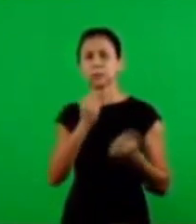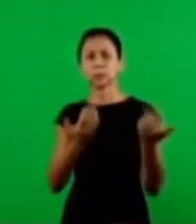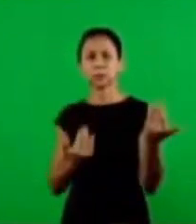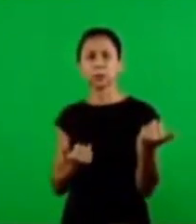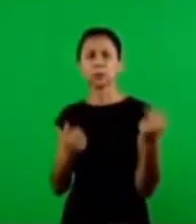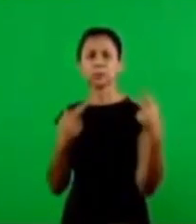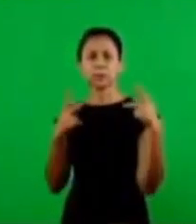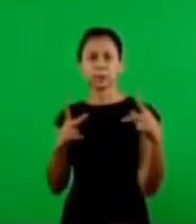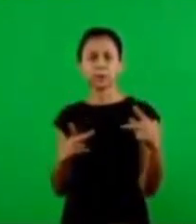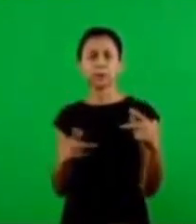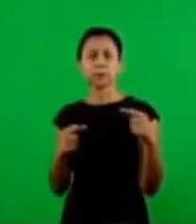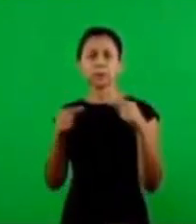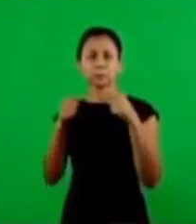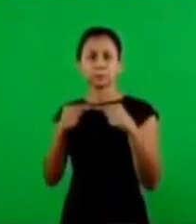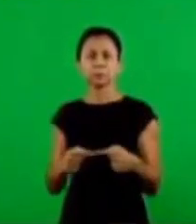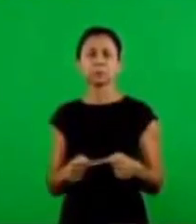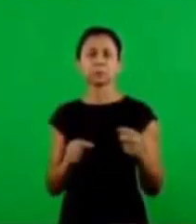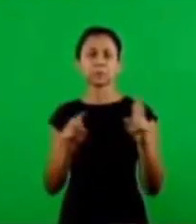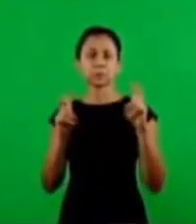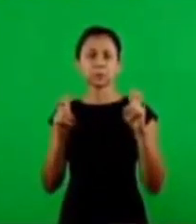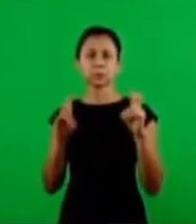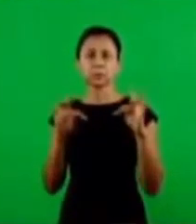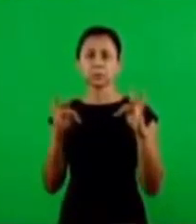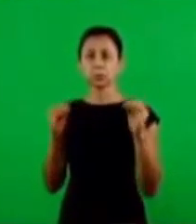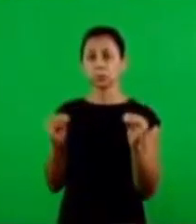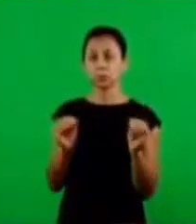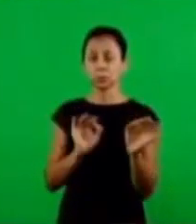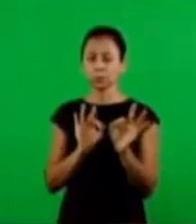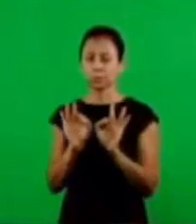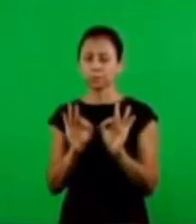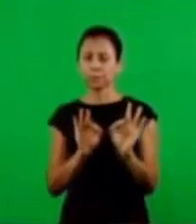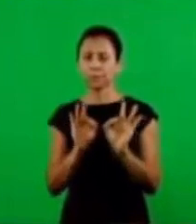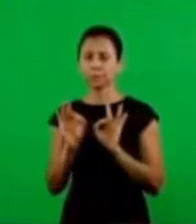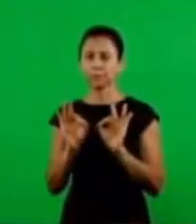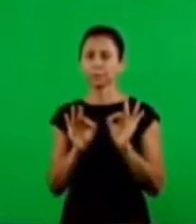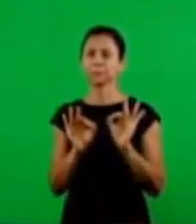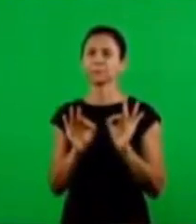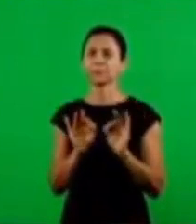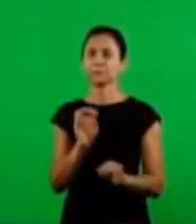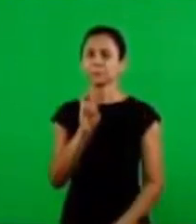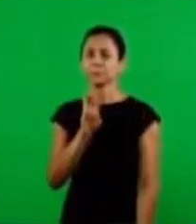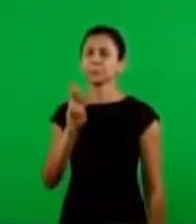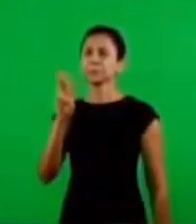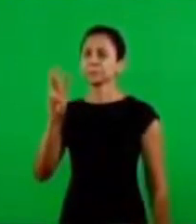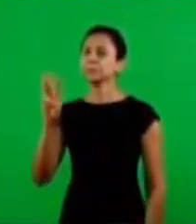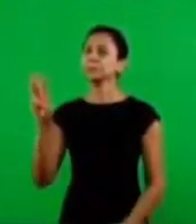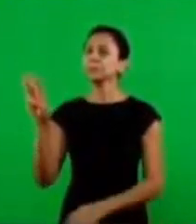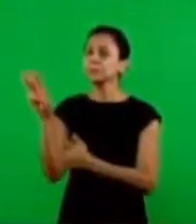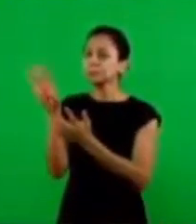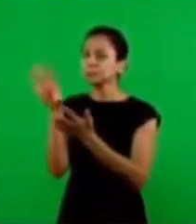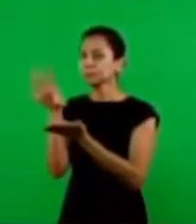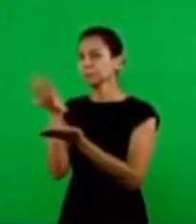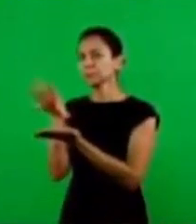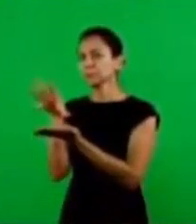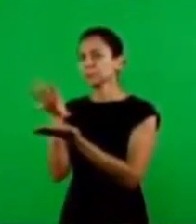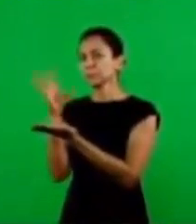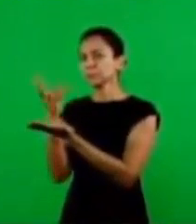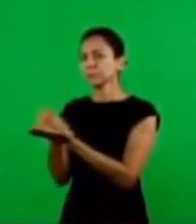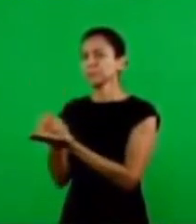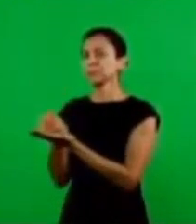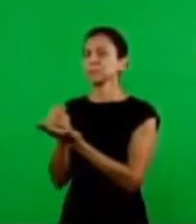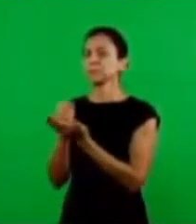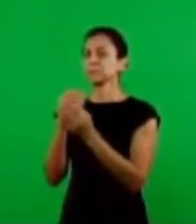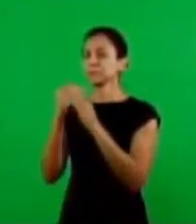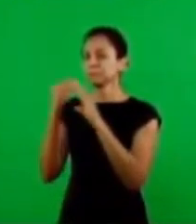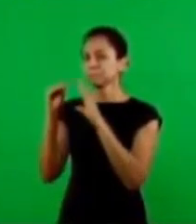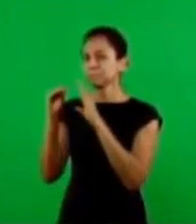and settle with the youth everything is here so that do what was not able to be